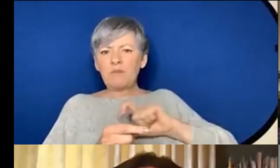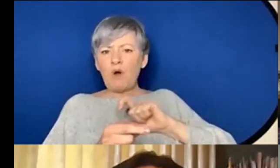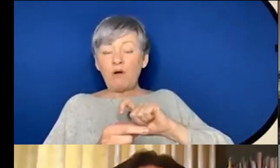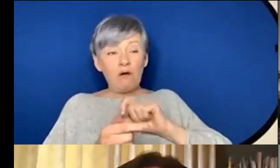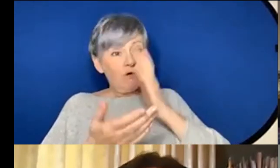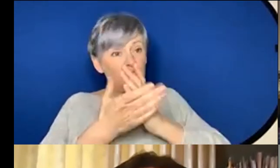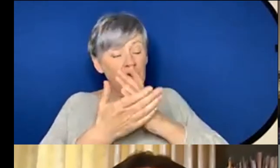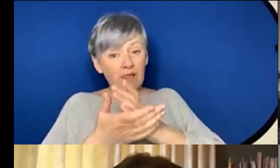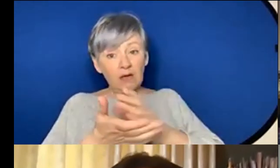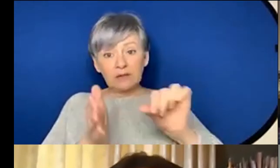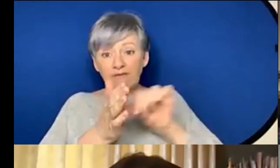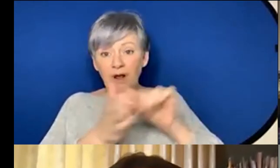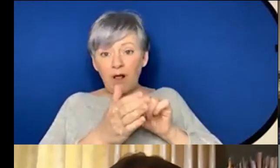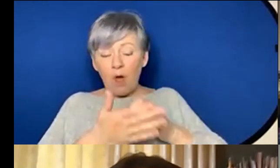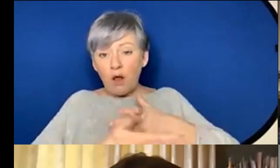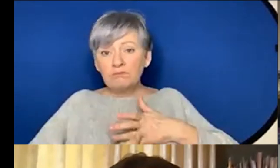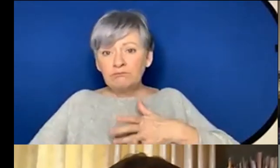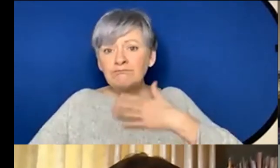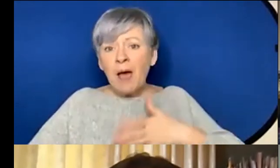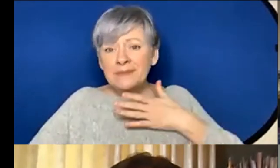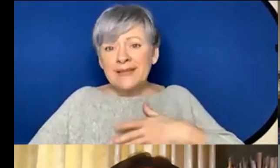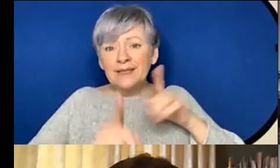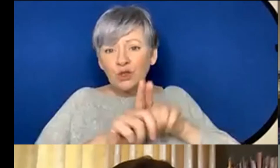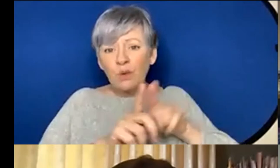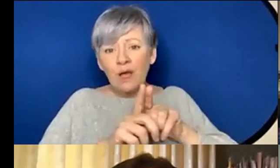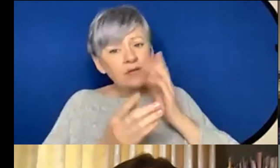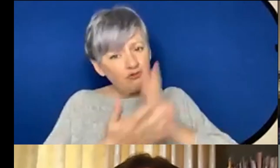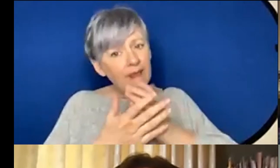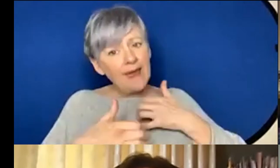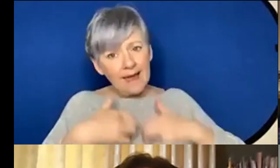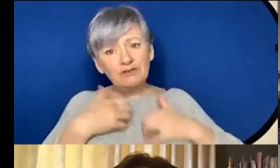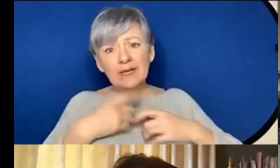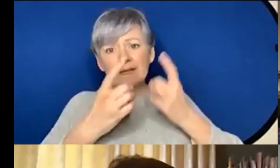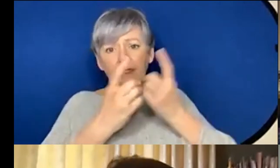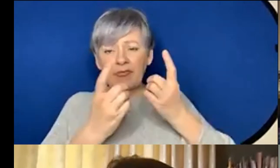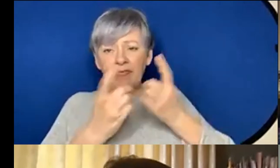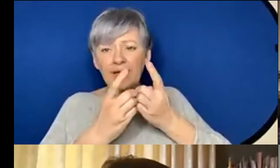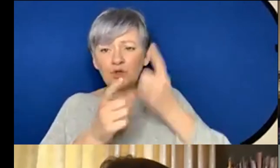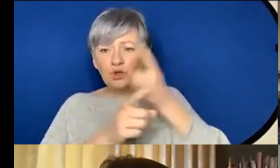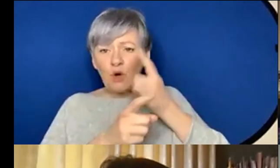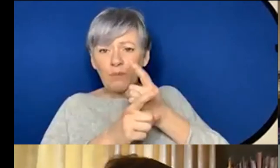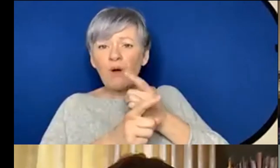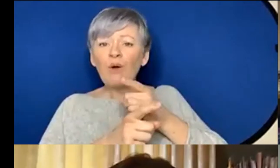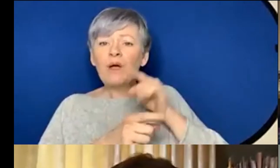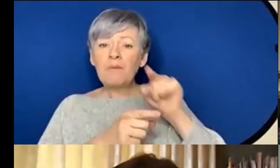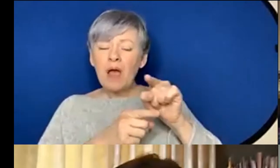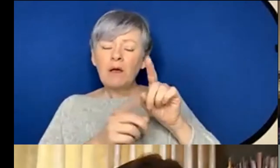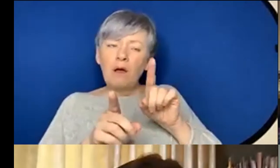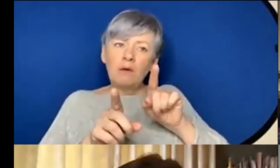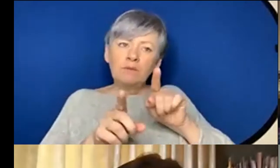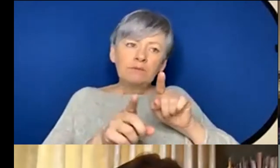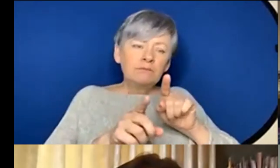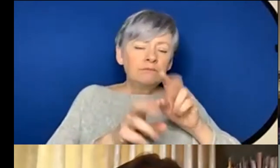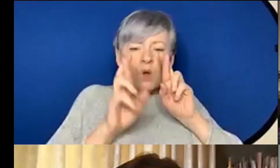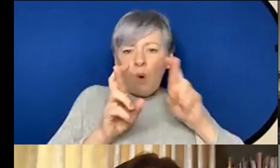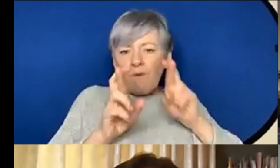of almost upsetting um so I think that's that's a really interesting thing to talk about and hopefully the promoters and the concert organizers and